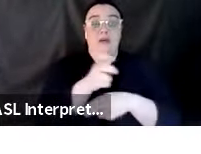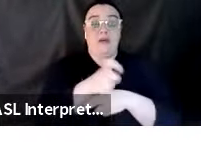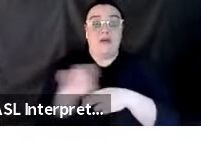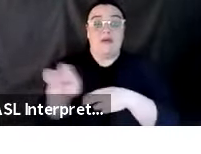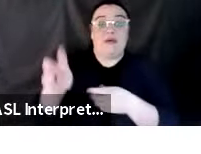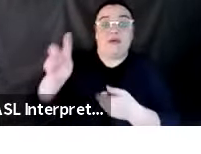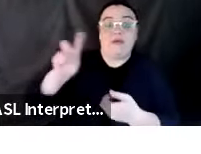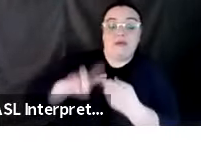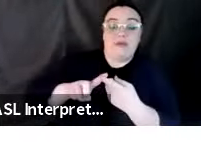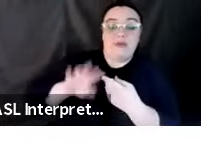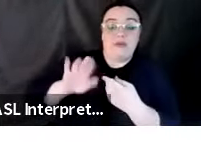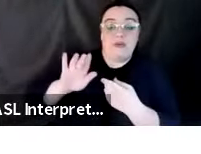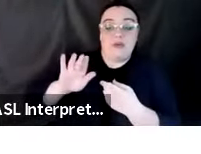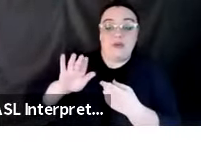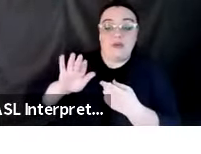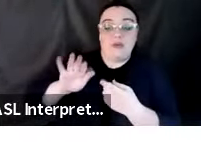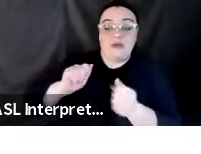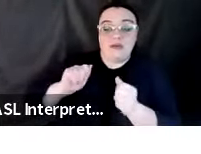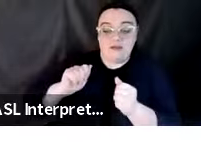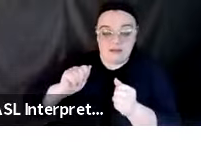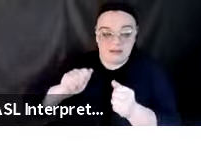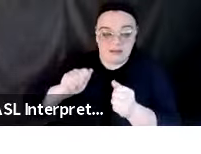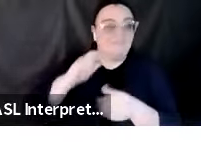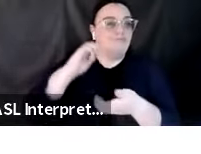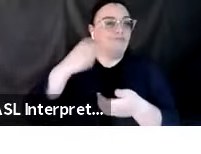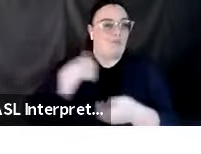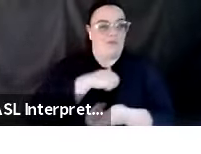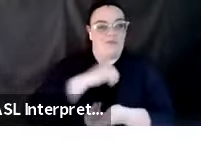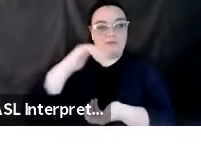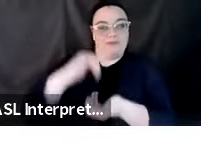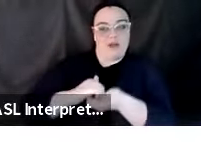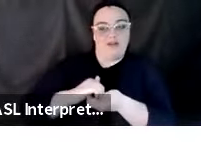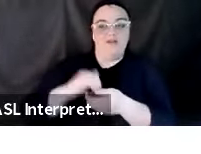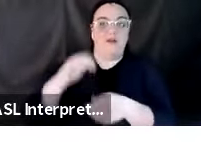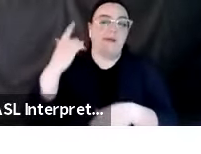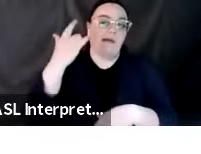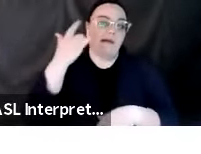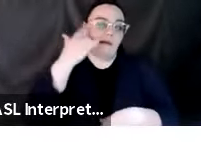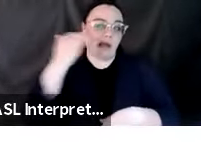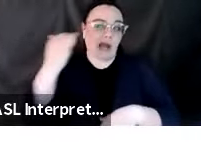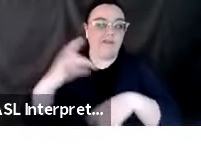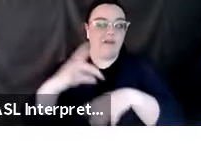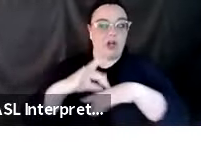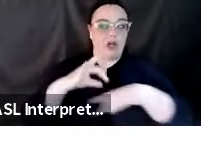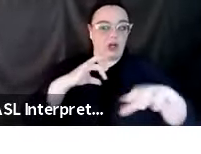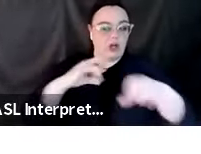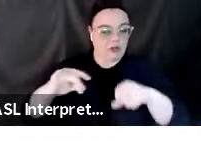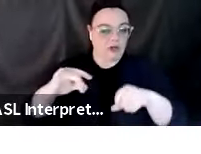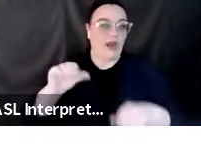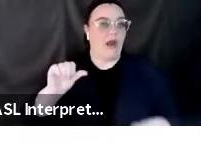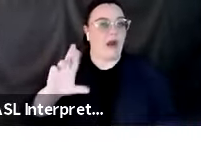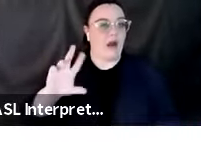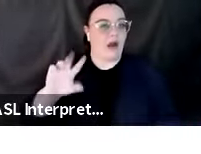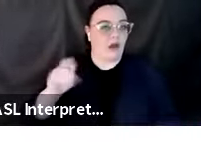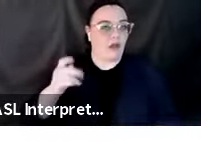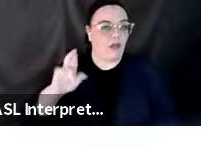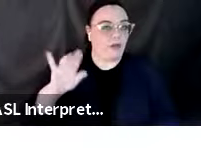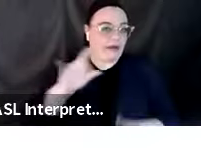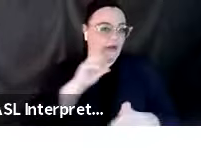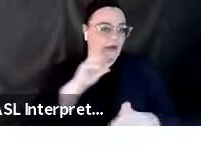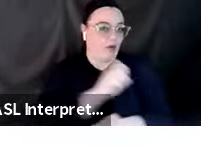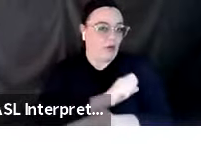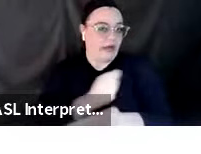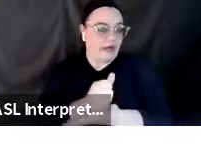to some partners from the California Earthquake Authority. And one quiz we can, Janet, we can